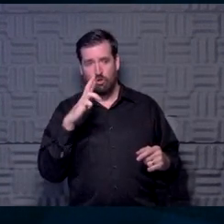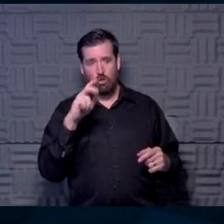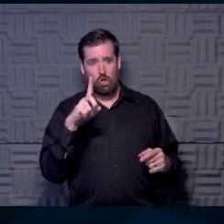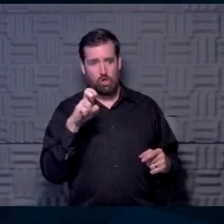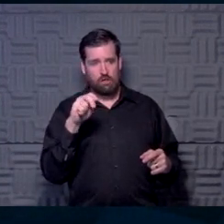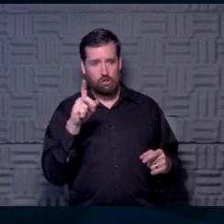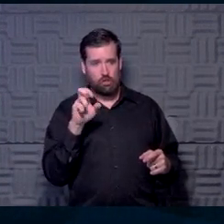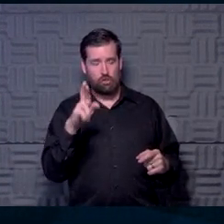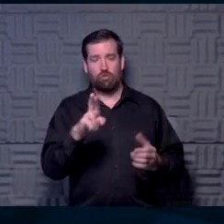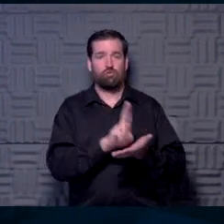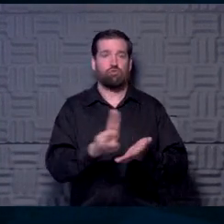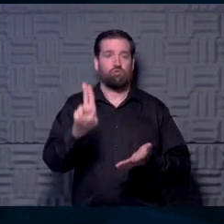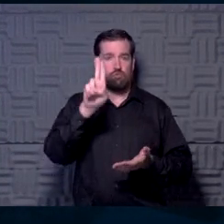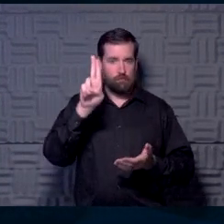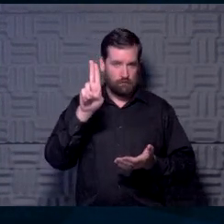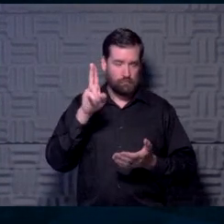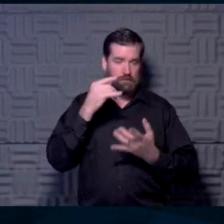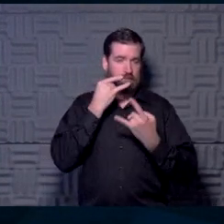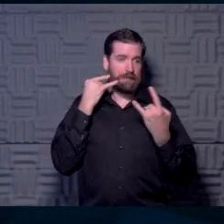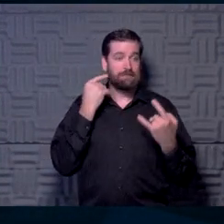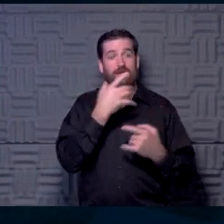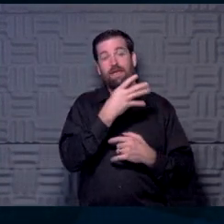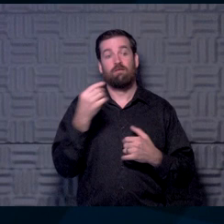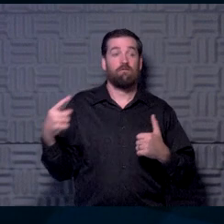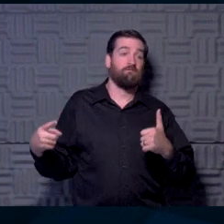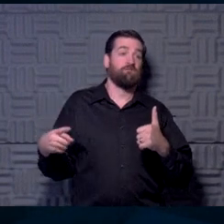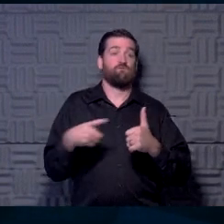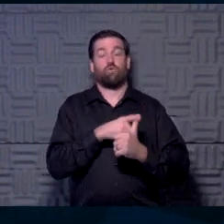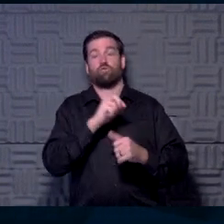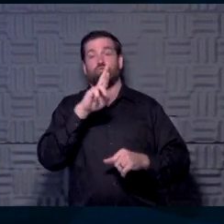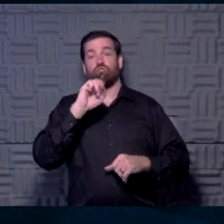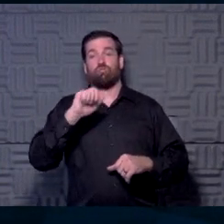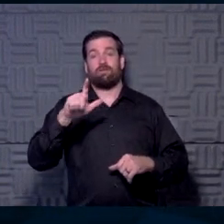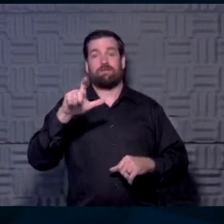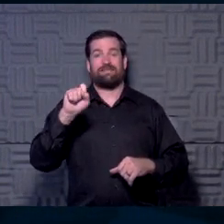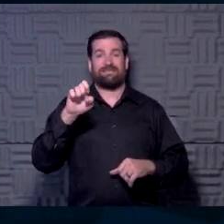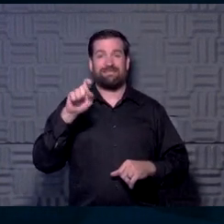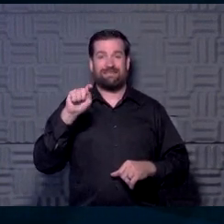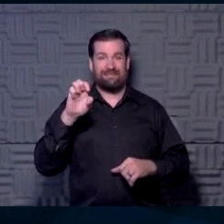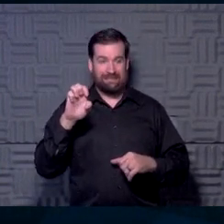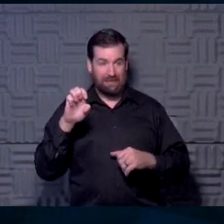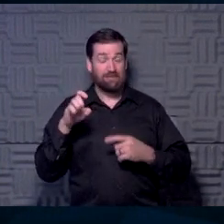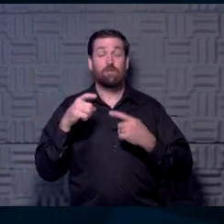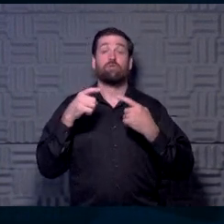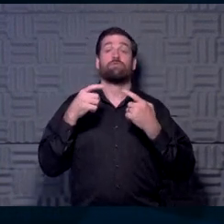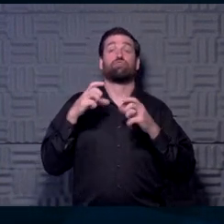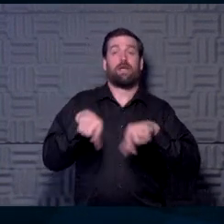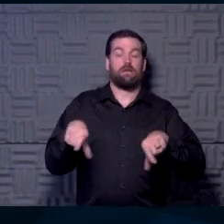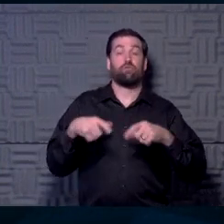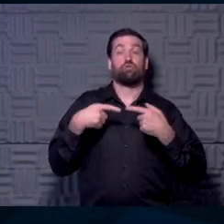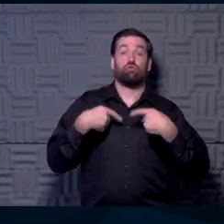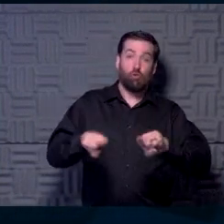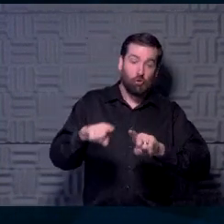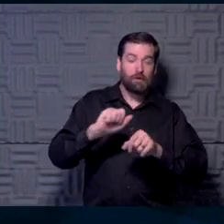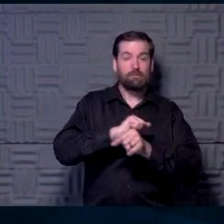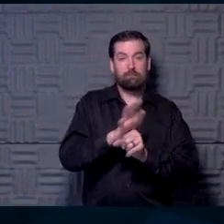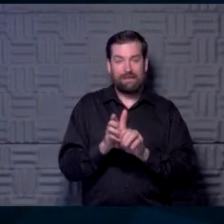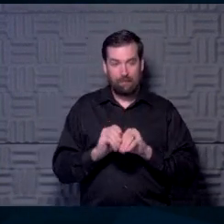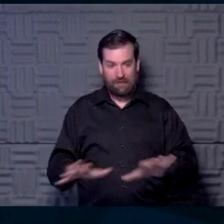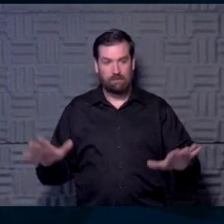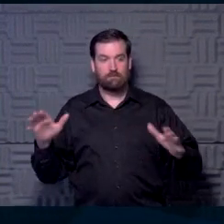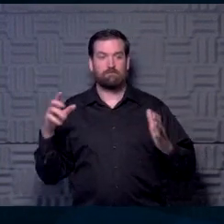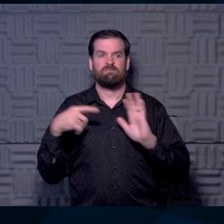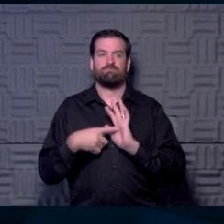off his university academy mask and his first real estate commission check accomplished during a pandemic. He shows us how to be